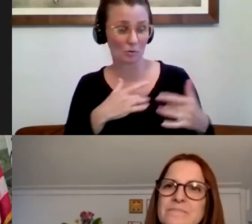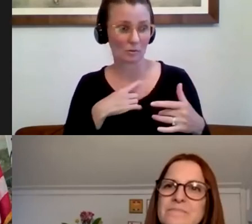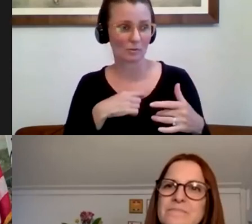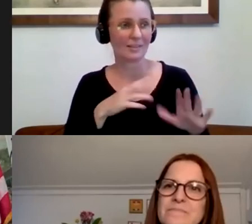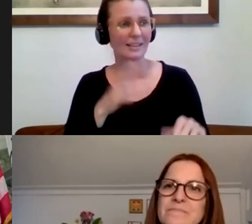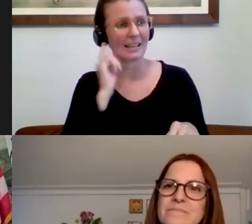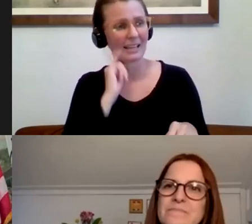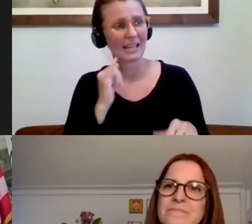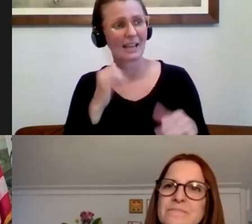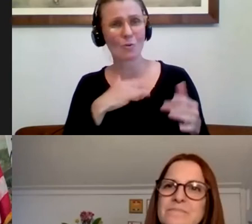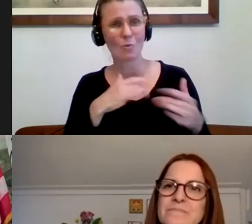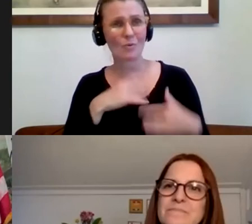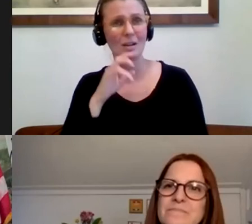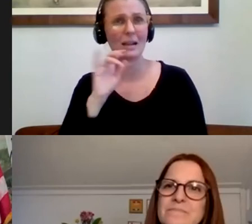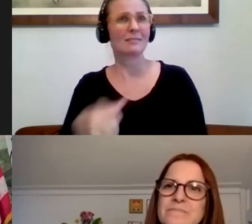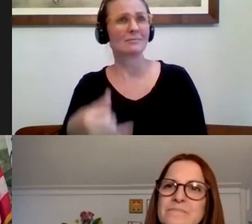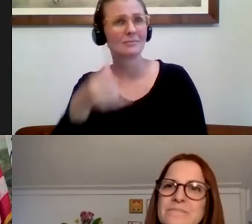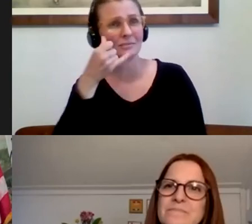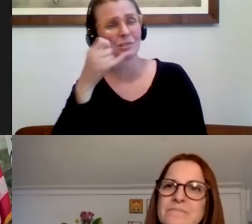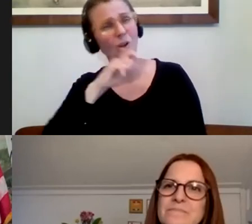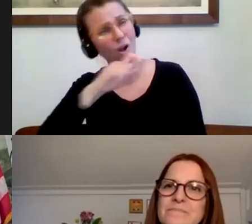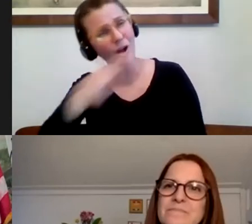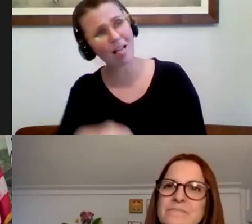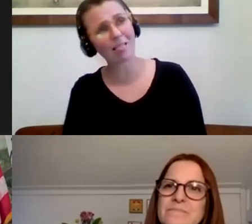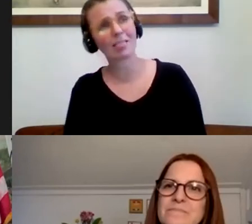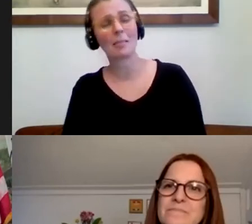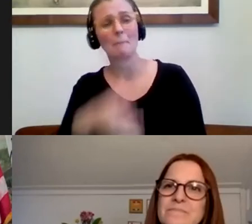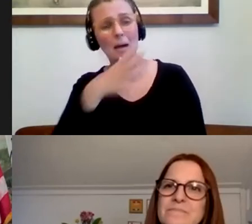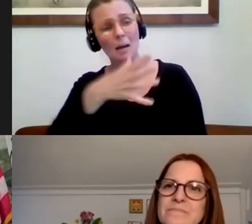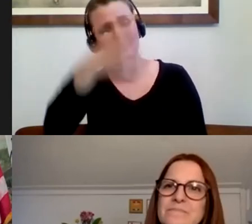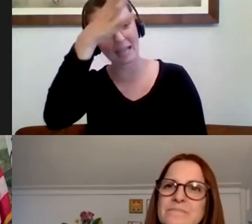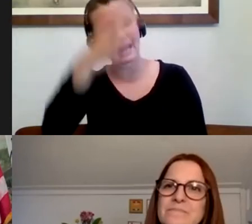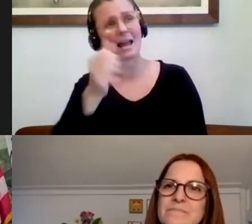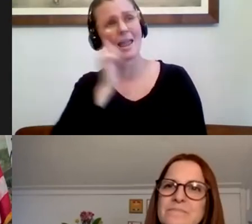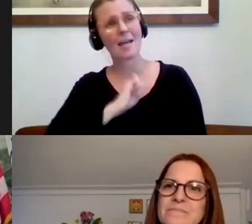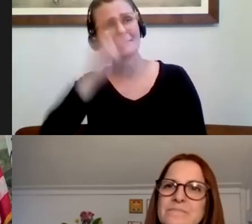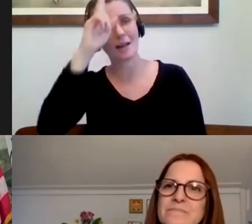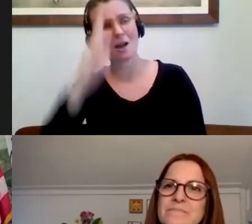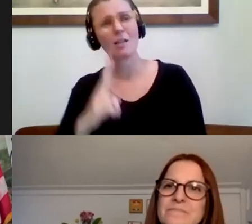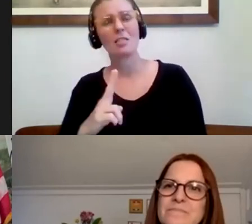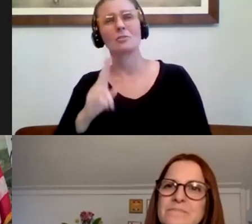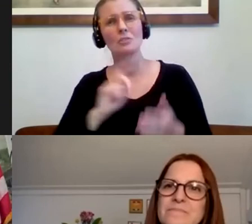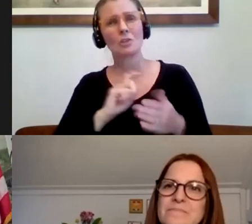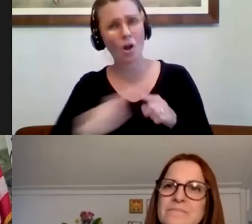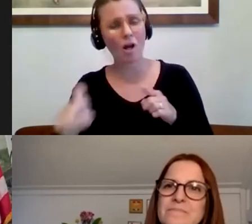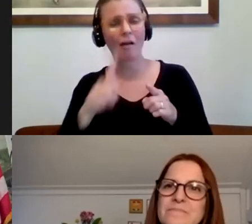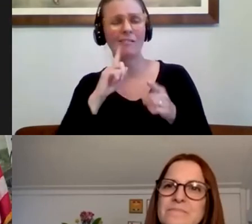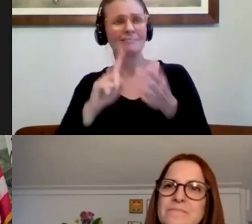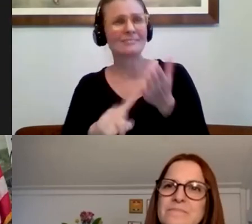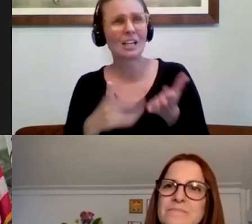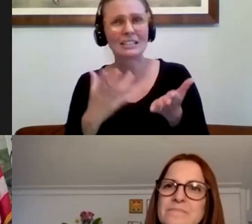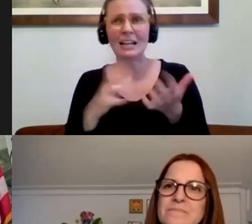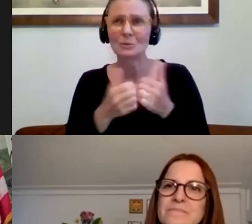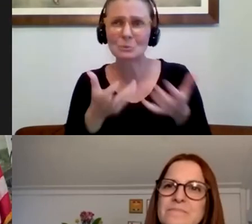and call a couple of them, call your mom, call your dad, call your aunts, your uncles, check in with everybody. And then even amongst